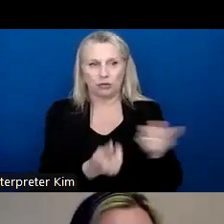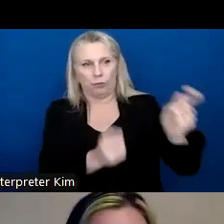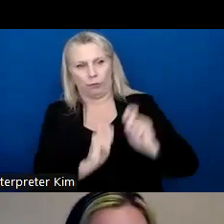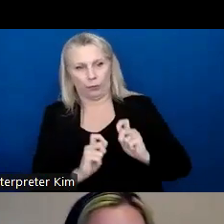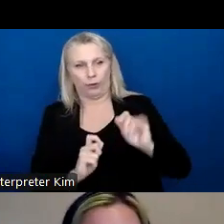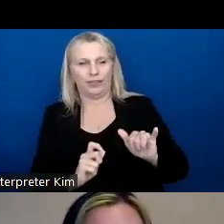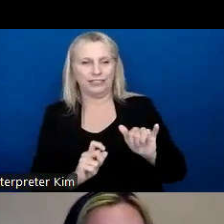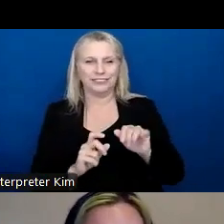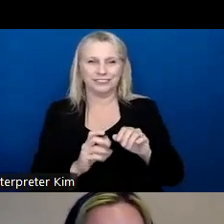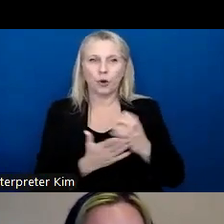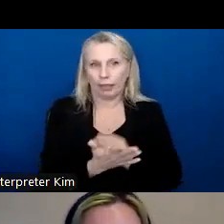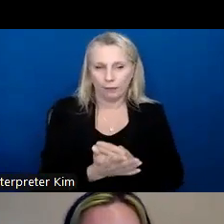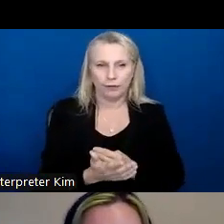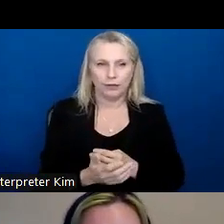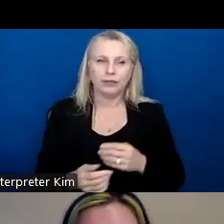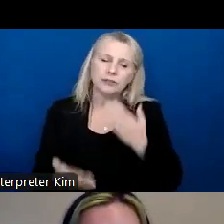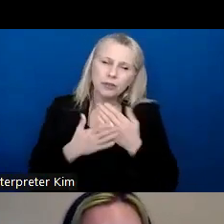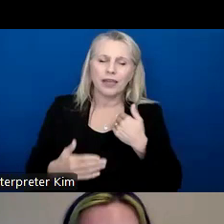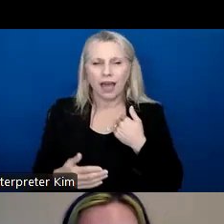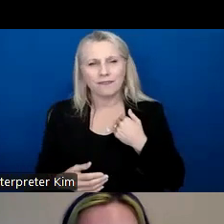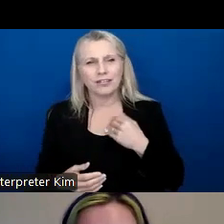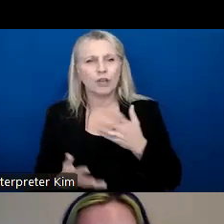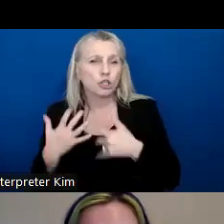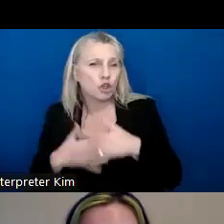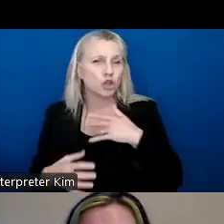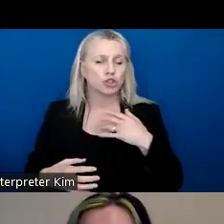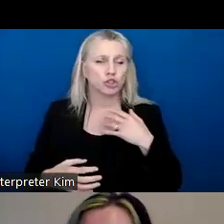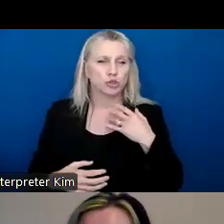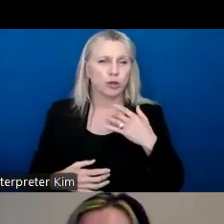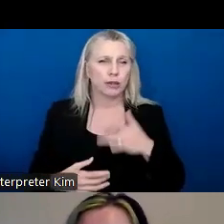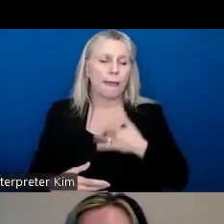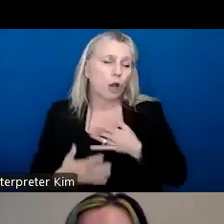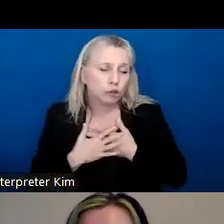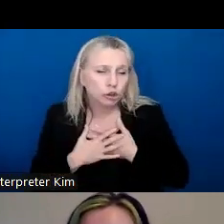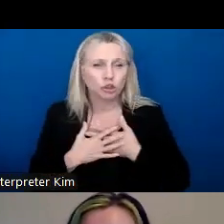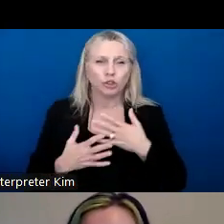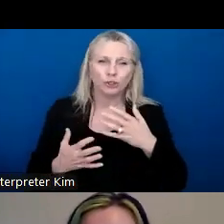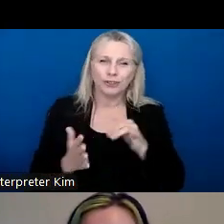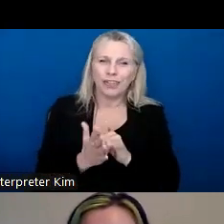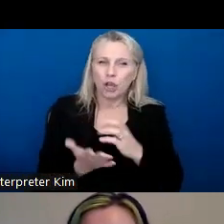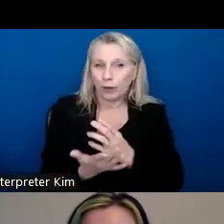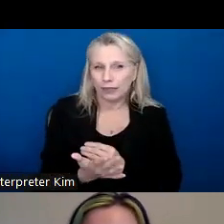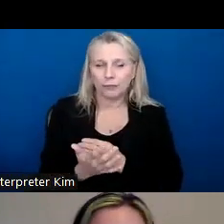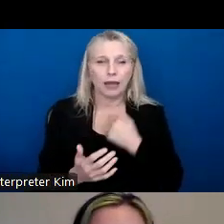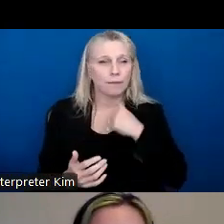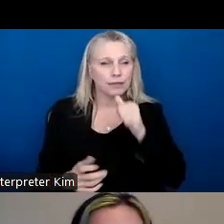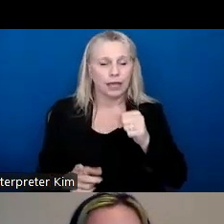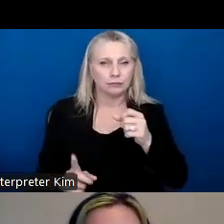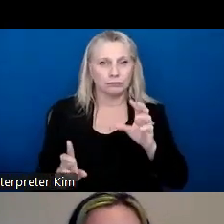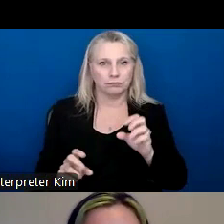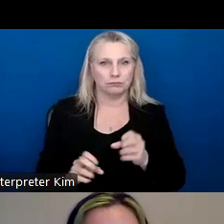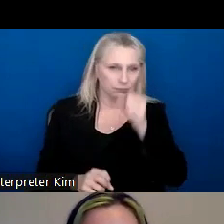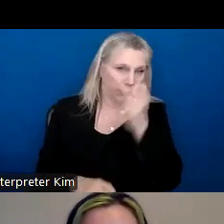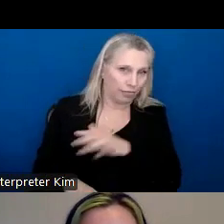is great that they have a social emotional learning curriculum in the first place. So I am not bashing that. Um, but yeah,